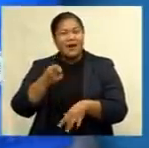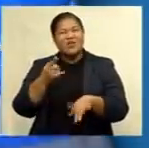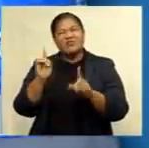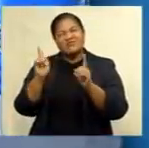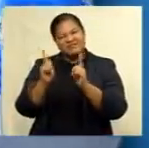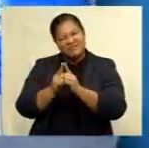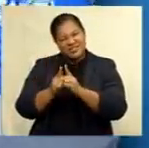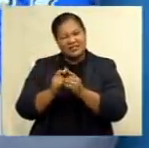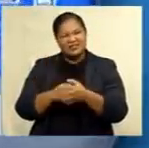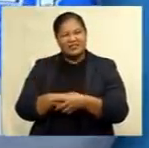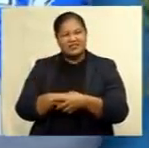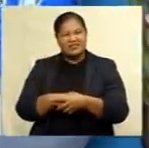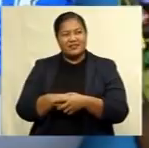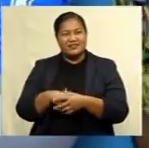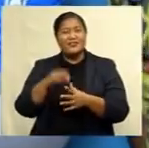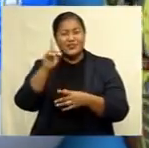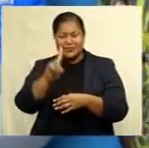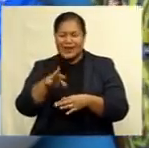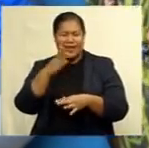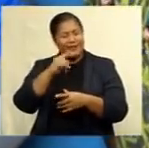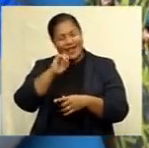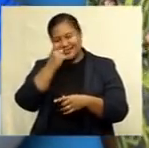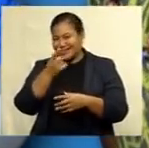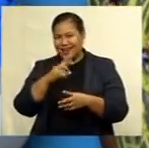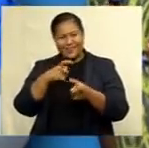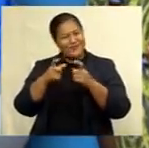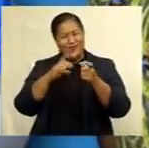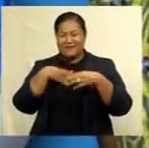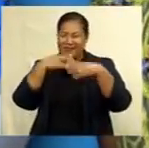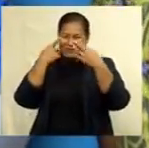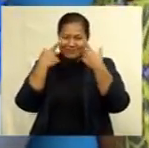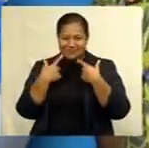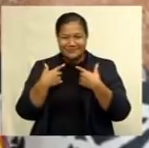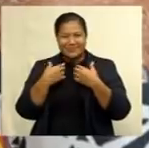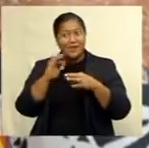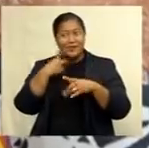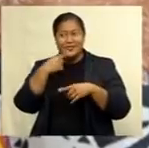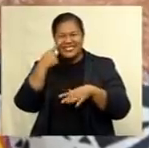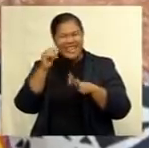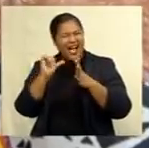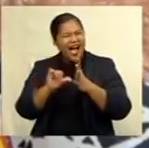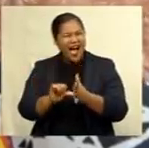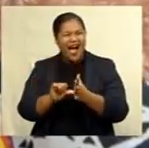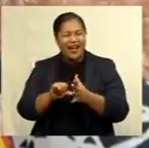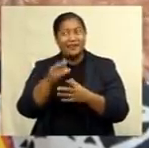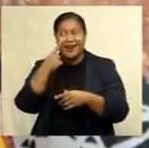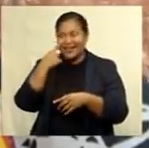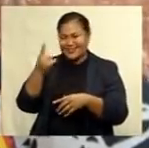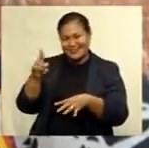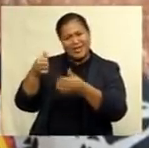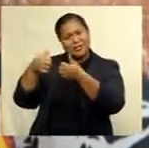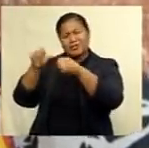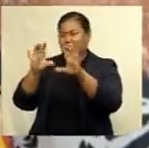we couldn't hold back the tears reflecting all the hardships we overcame to savor this moment.